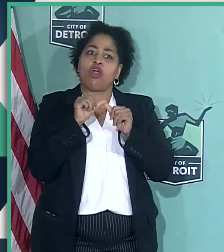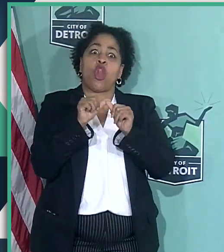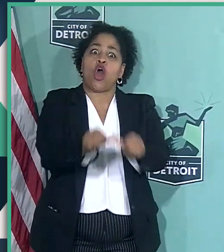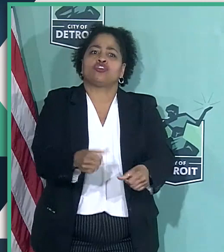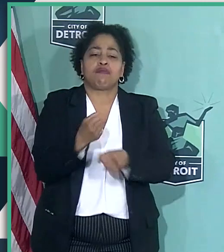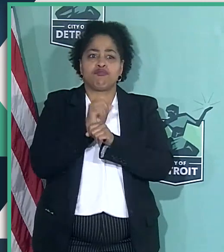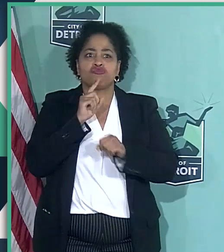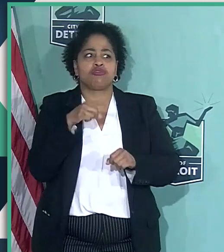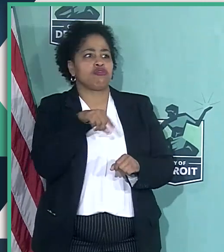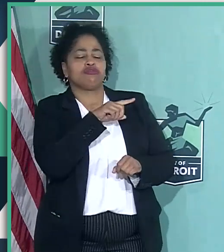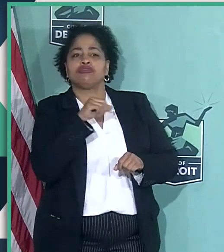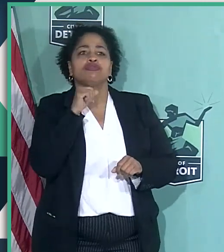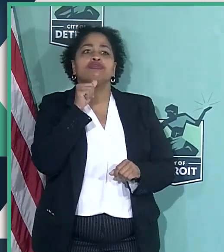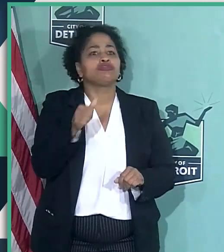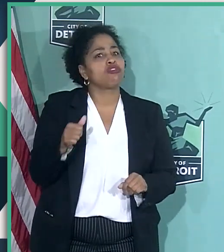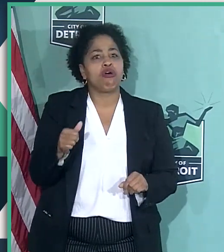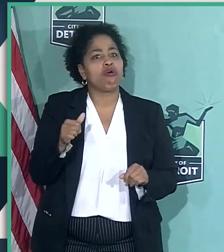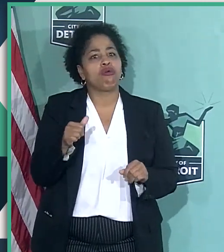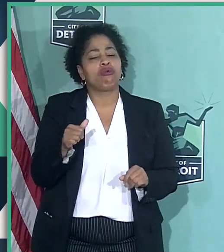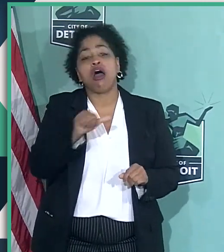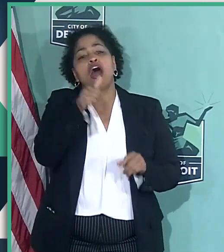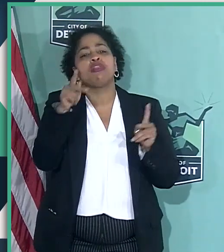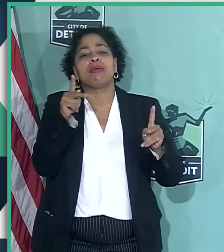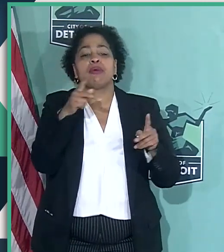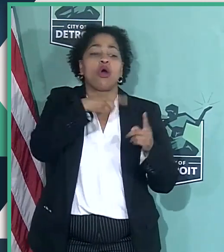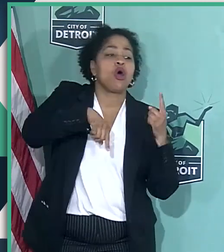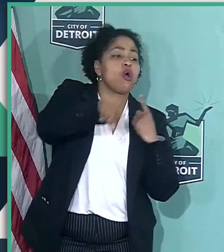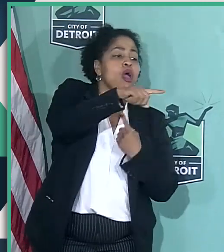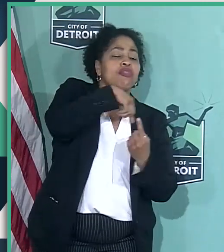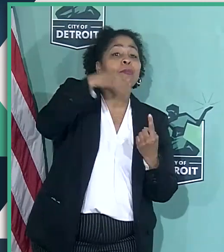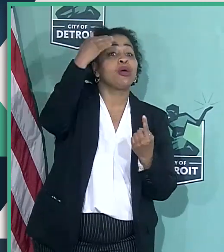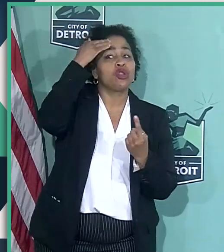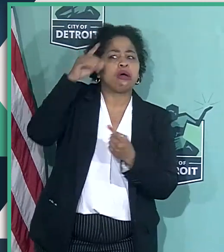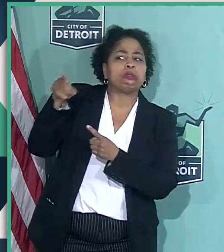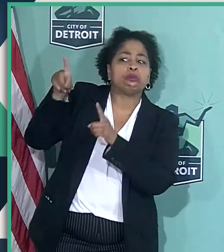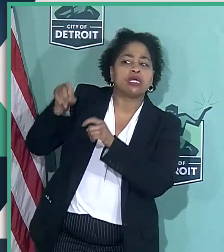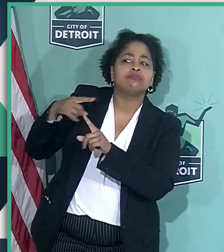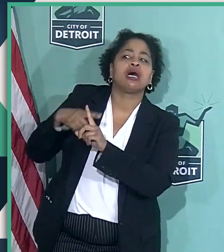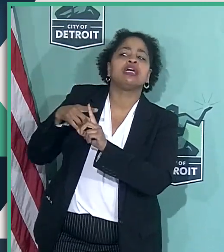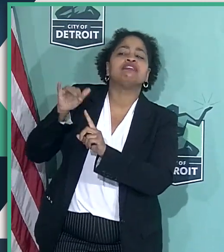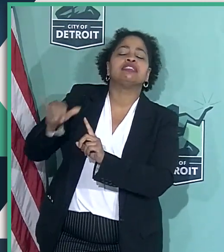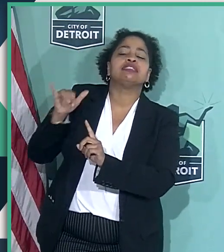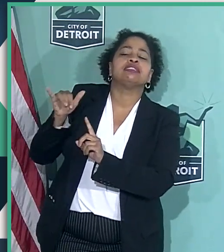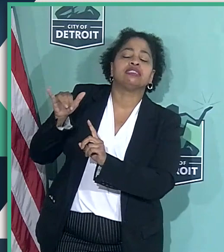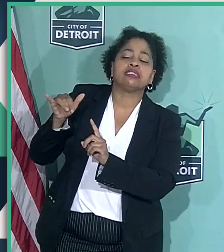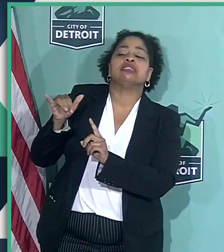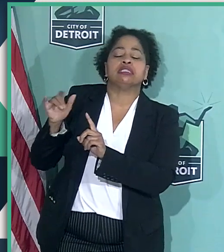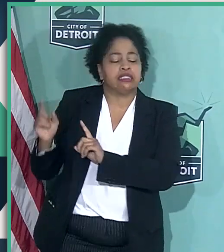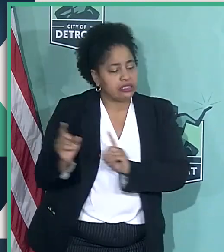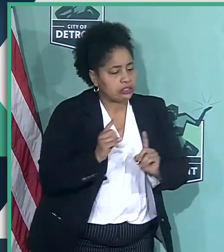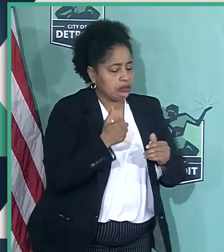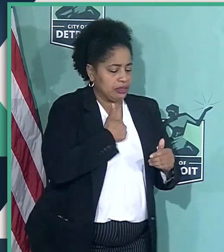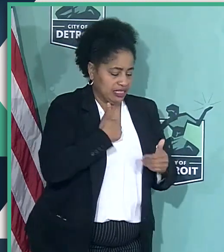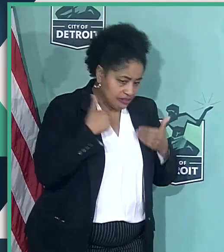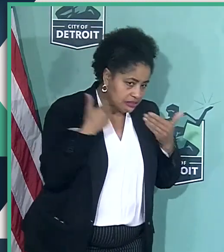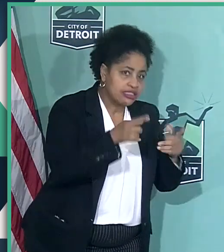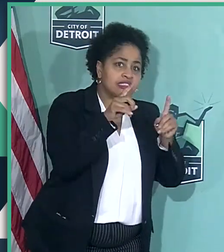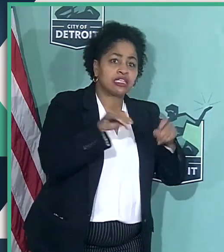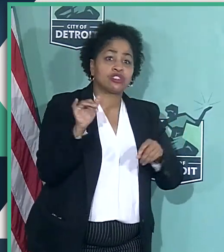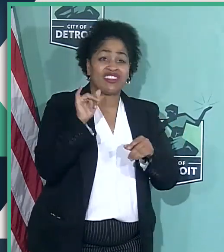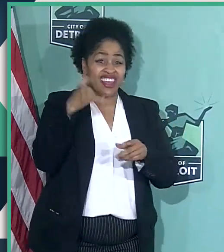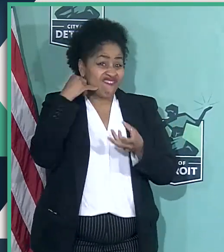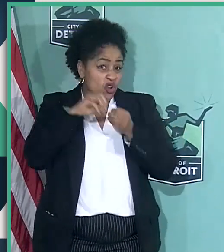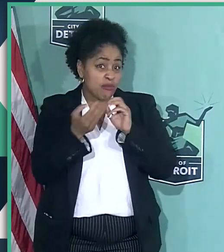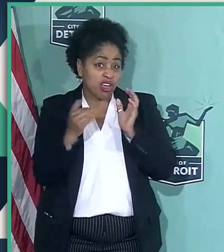make certain that they don't test, that other people around them know that they tested positive and have access to testing as well. the number again,